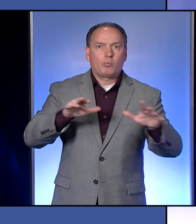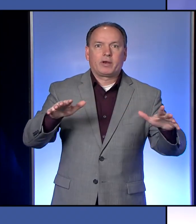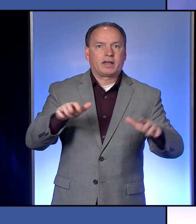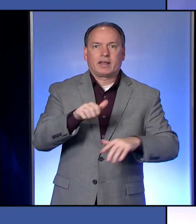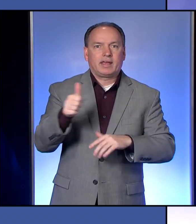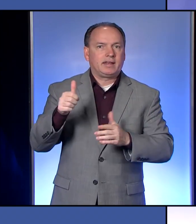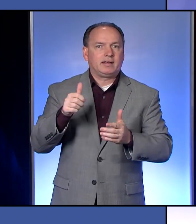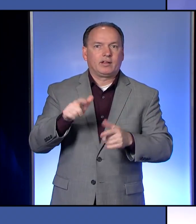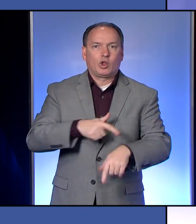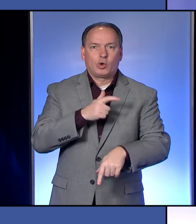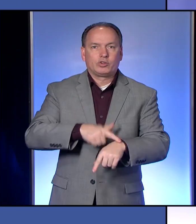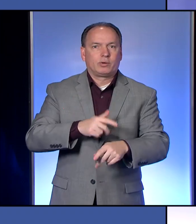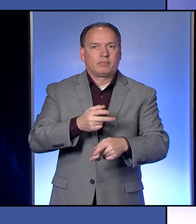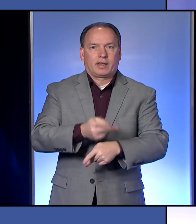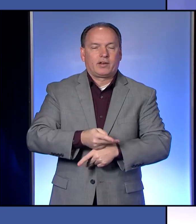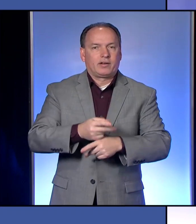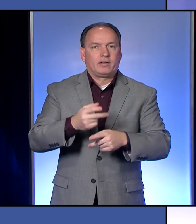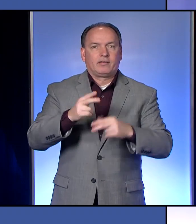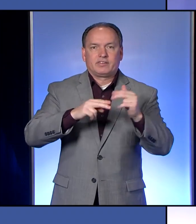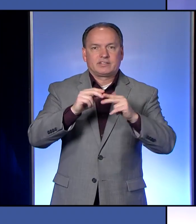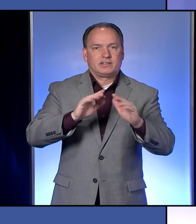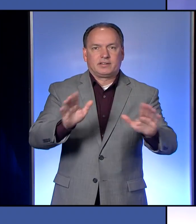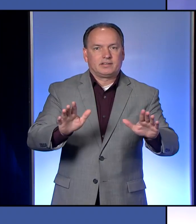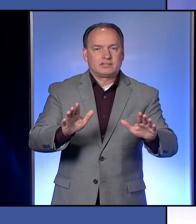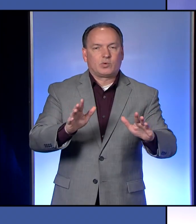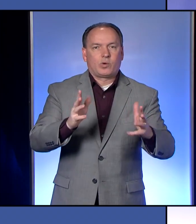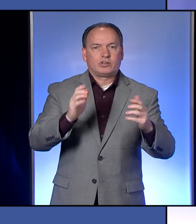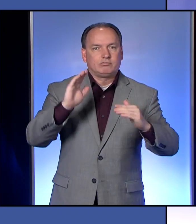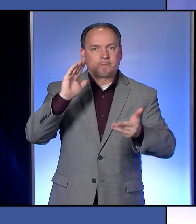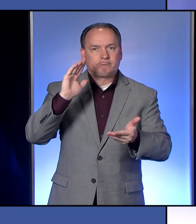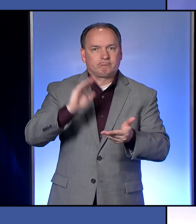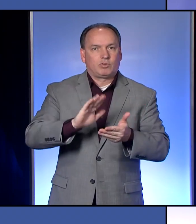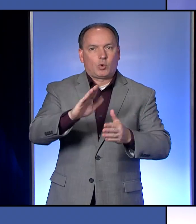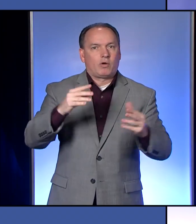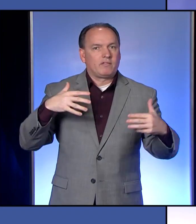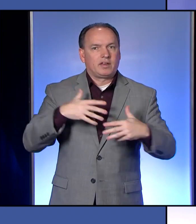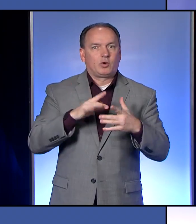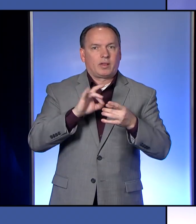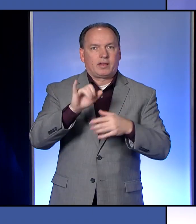any facility. Um, so I do want to align people's fears in that regard.